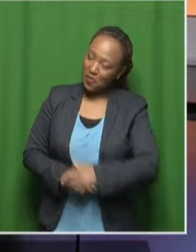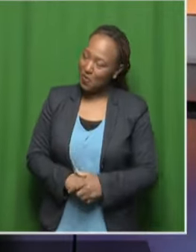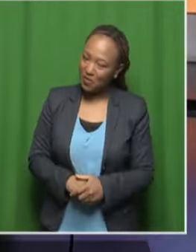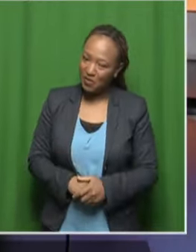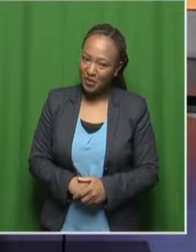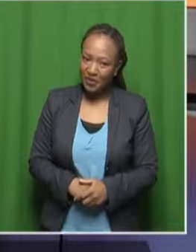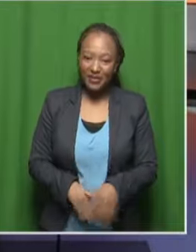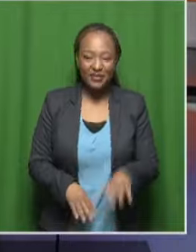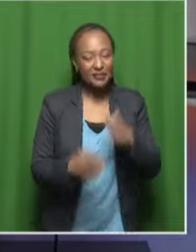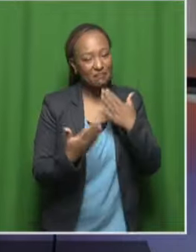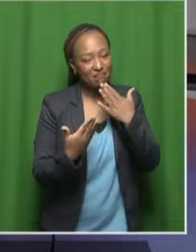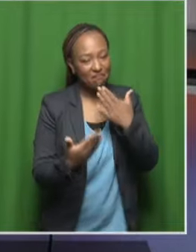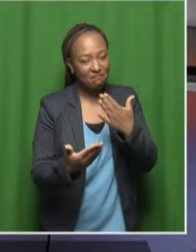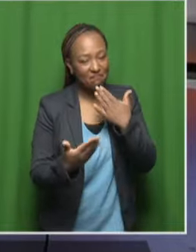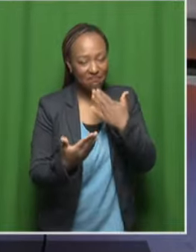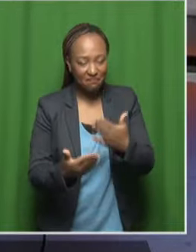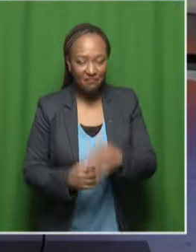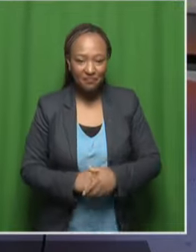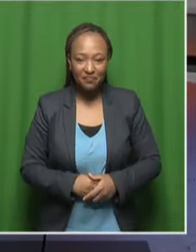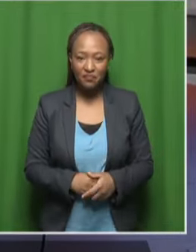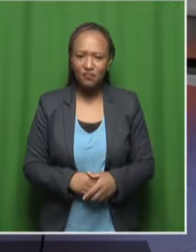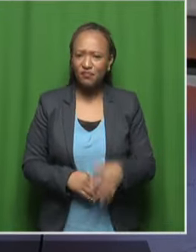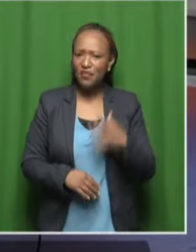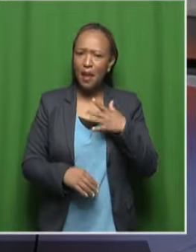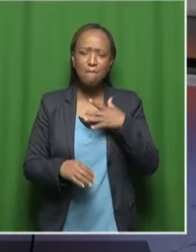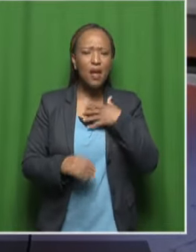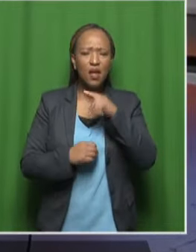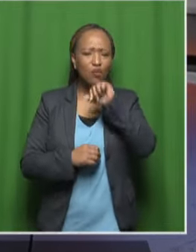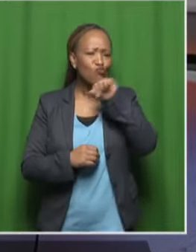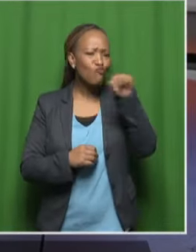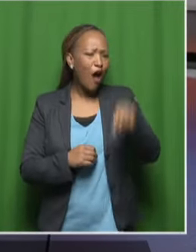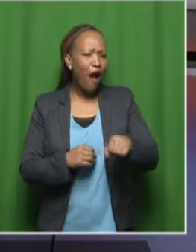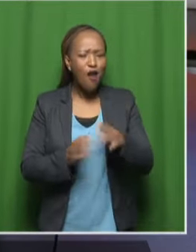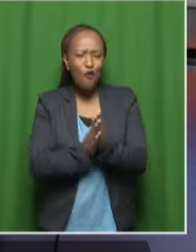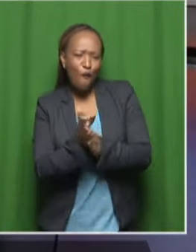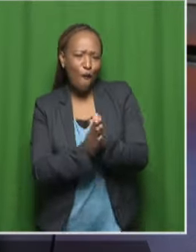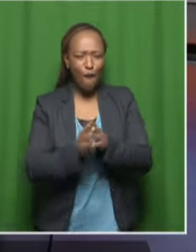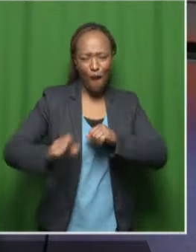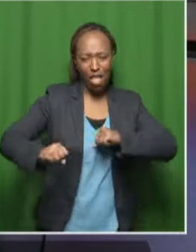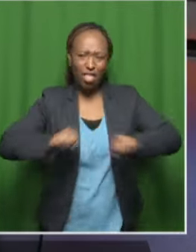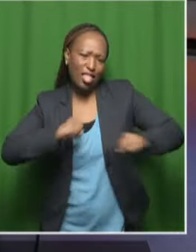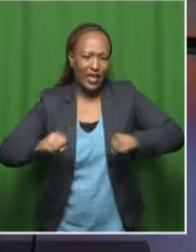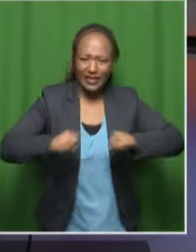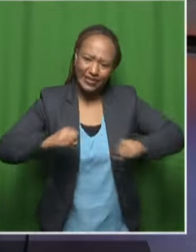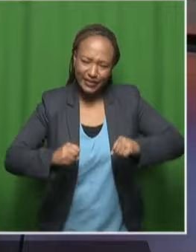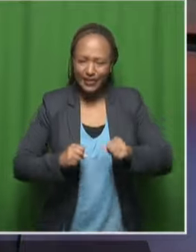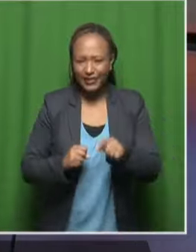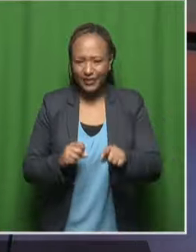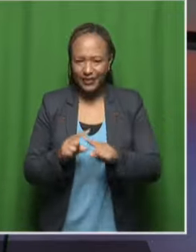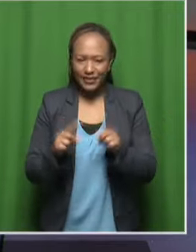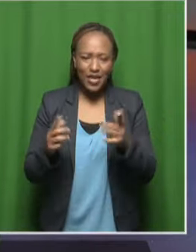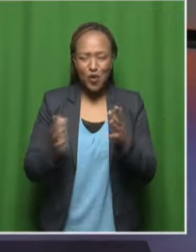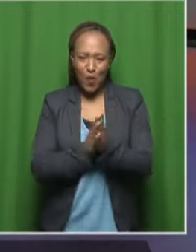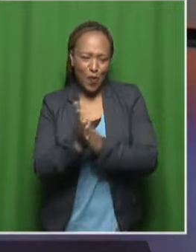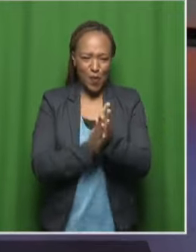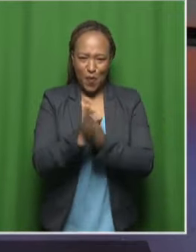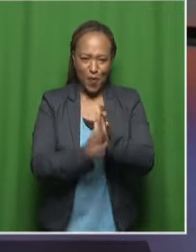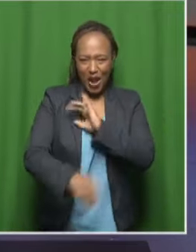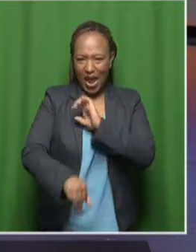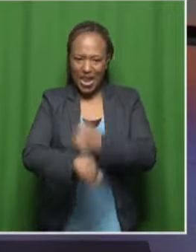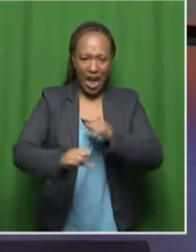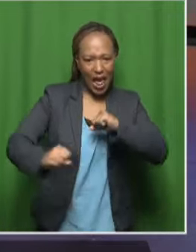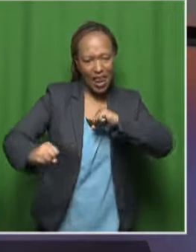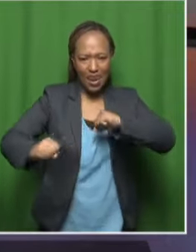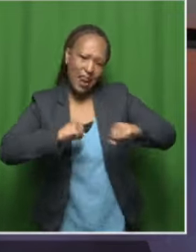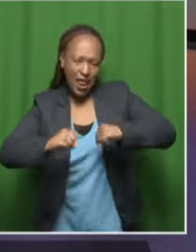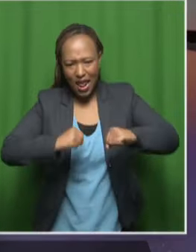Thank you. Thank you. And I love the energy man. You know, you've just injected, you know, an energetic wave and